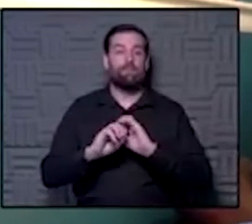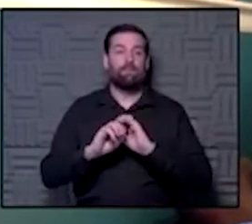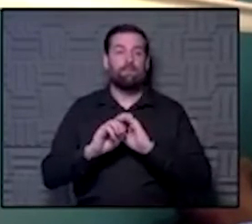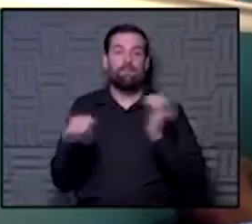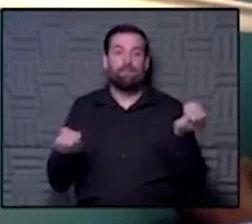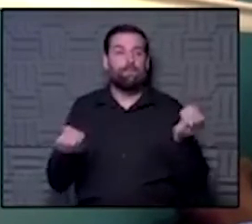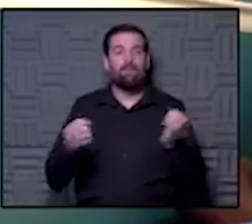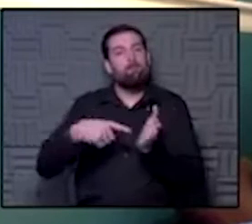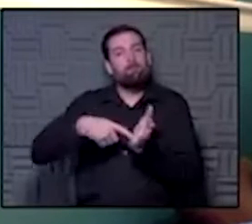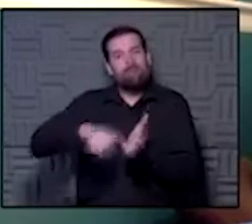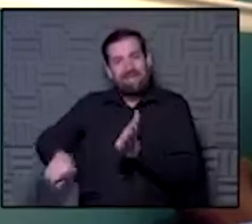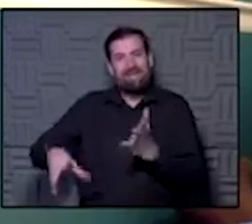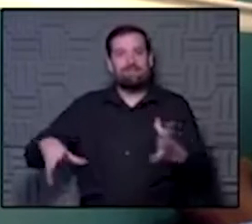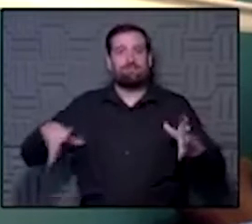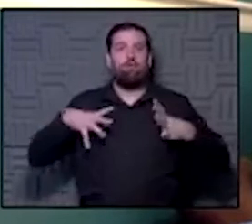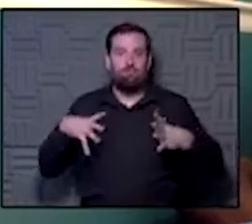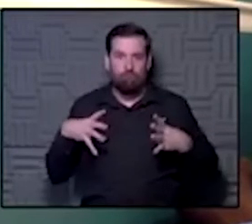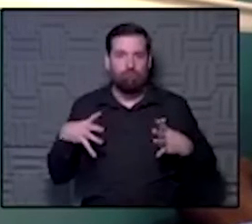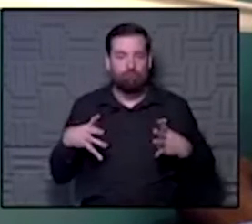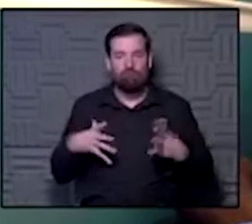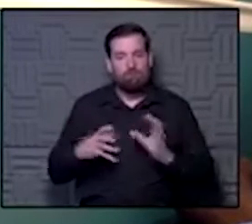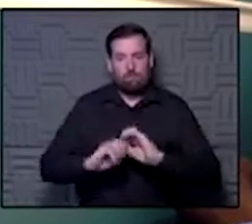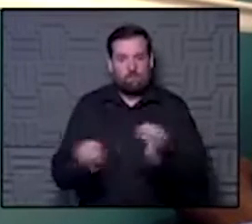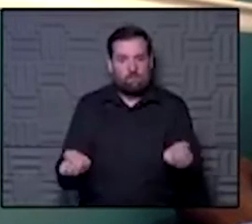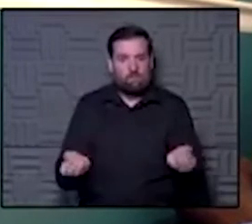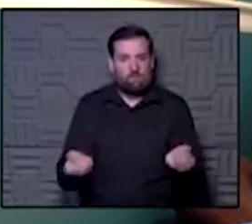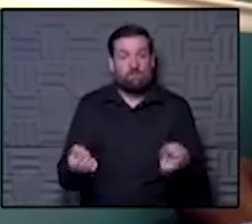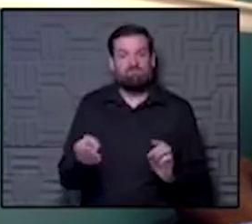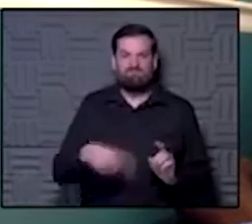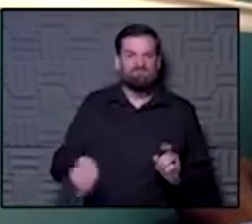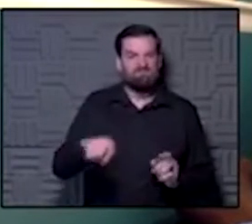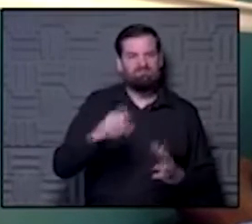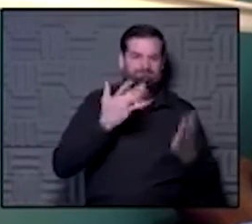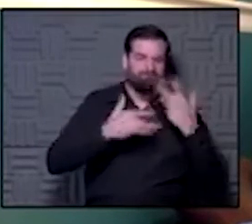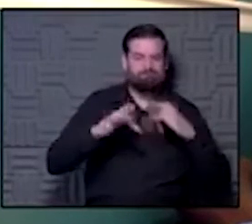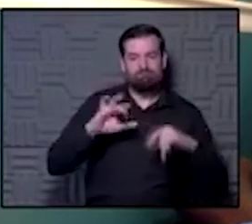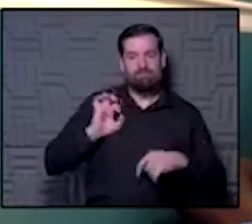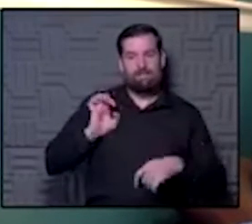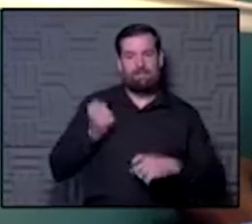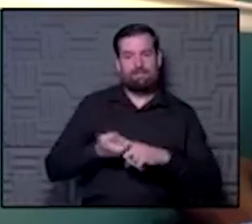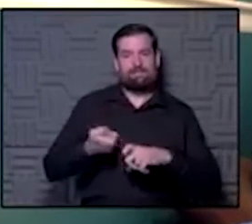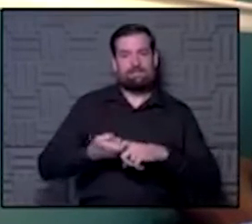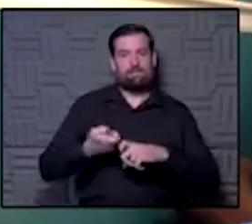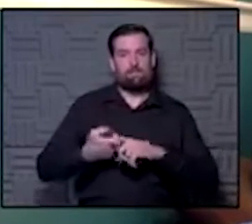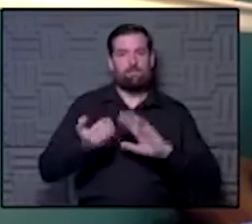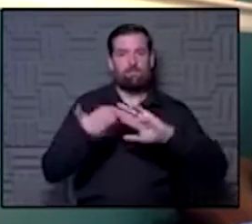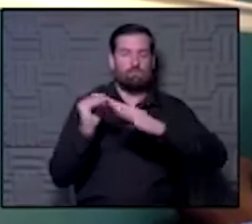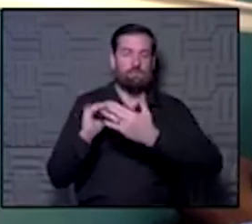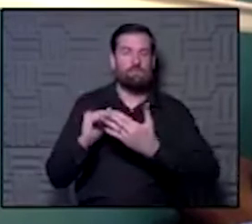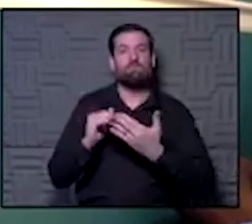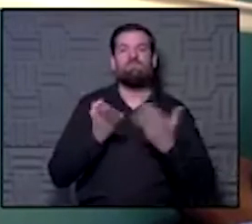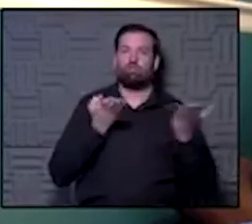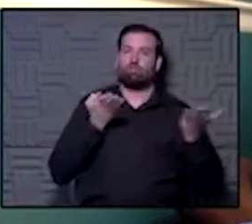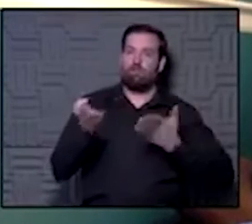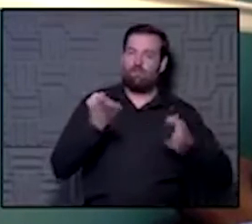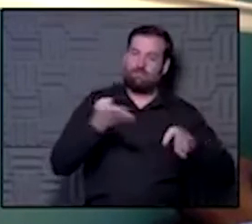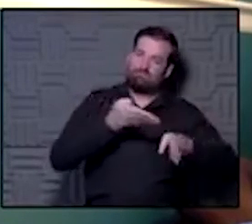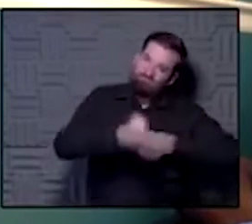leave. Right? In our community, we have our Latino communities heavily represented in the service sector,